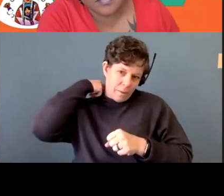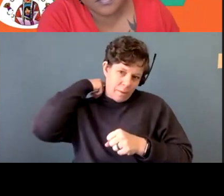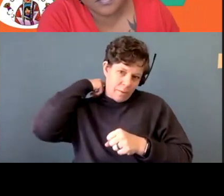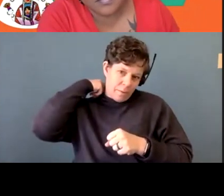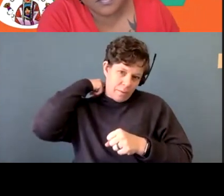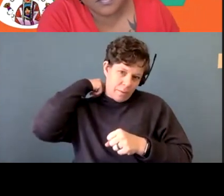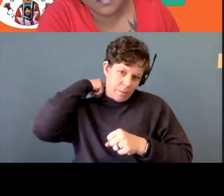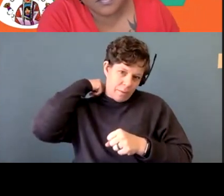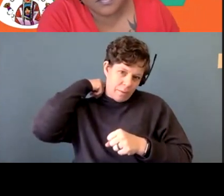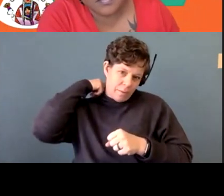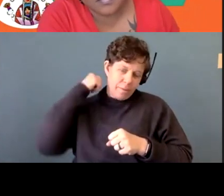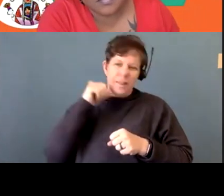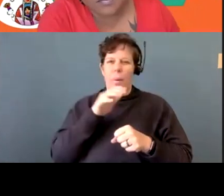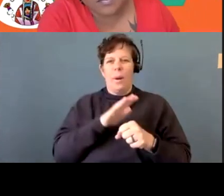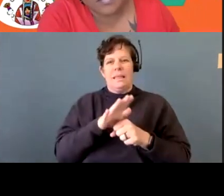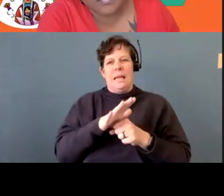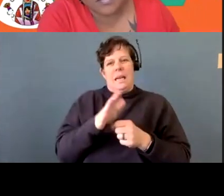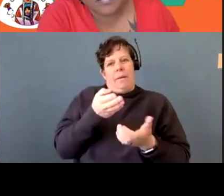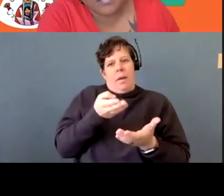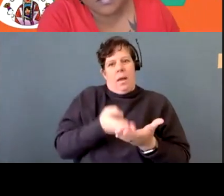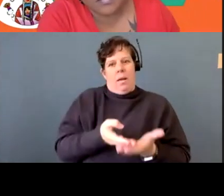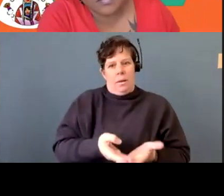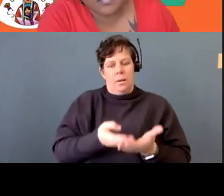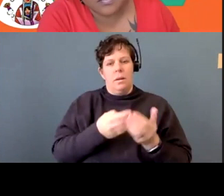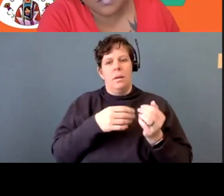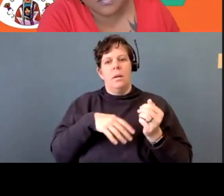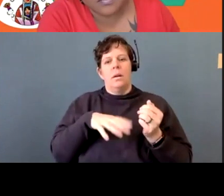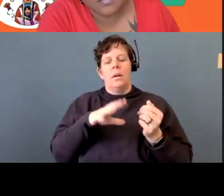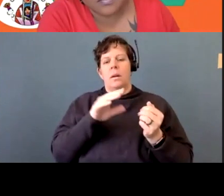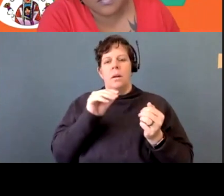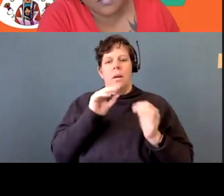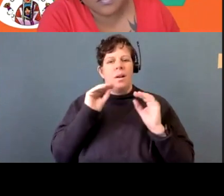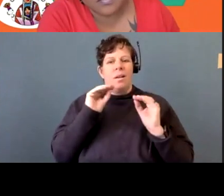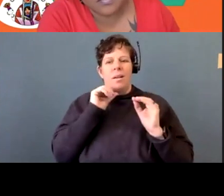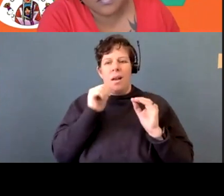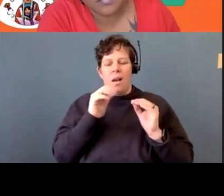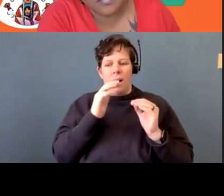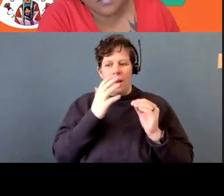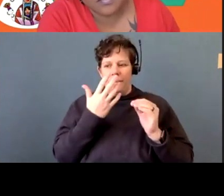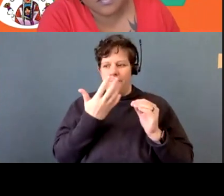there wasn't enough evidence and there's not, there wasn't enough, like, um,